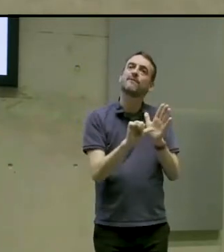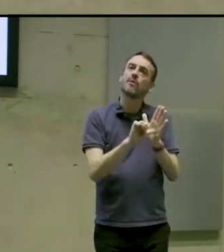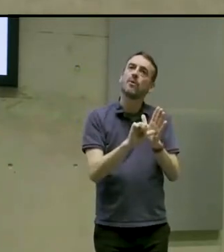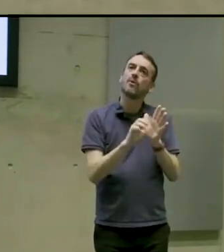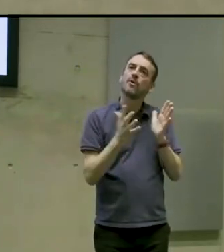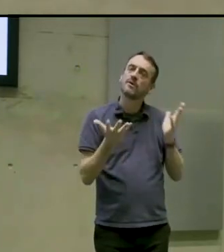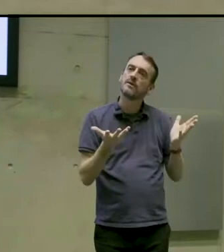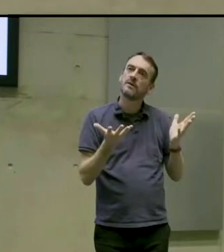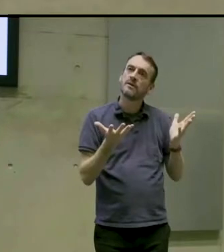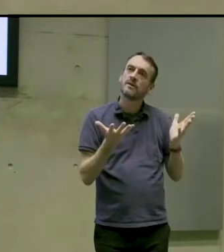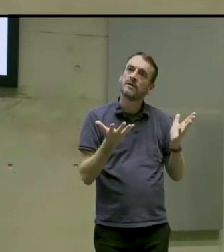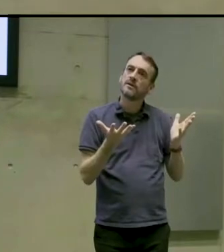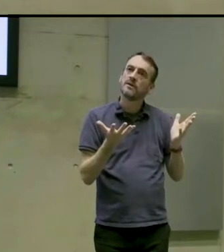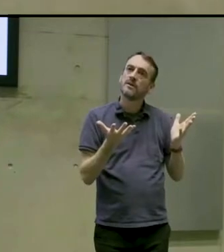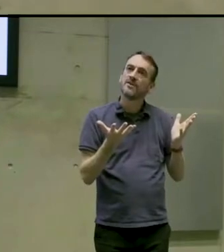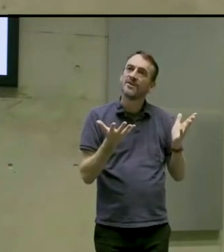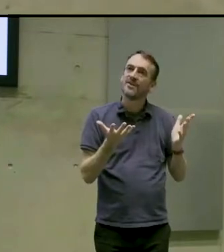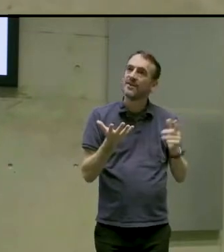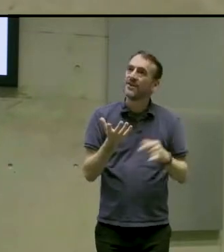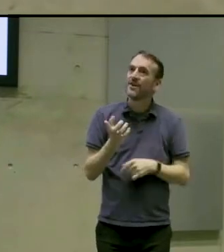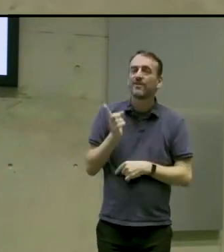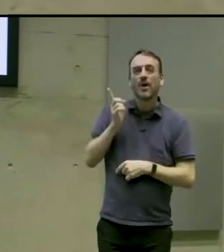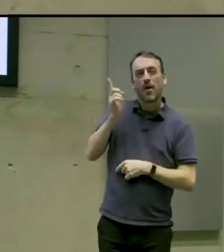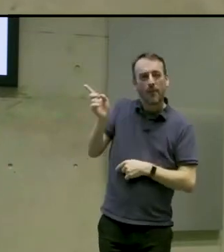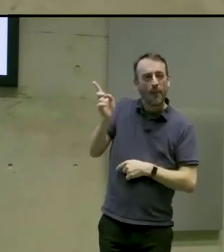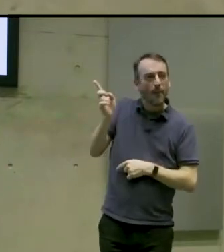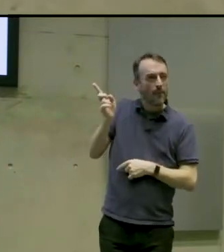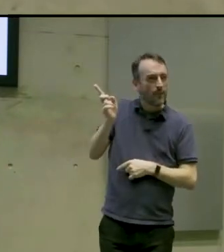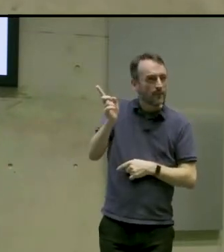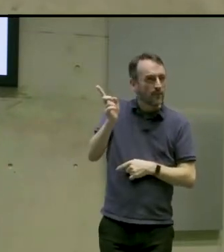So it's important to keep those kind of things in mind.